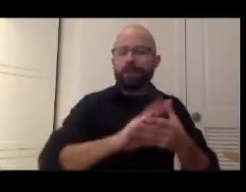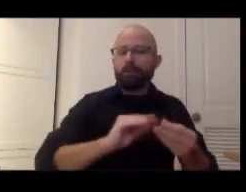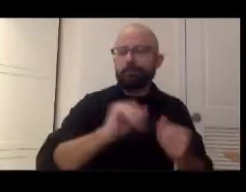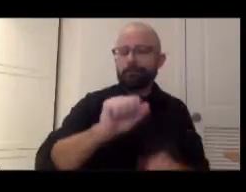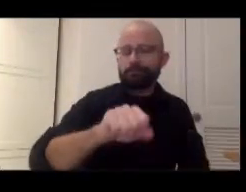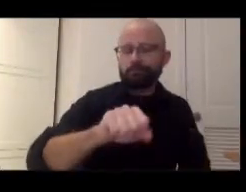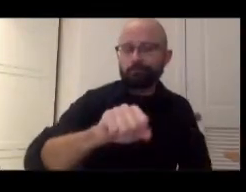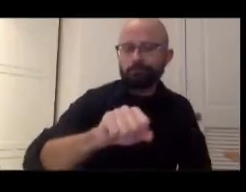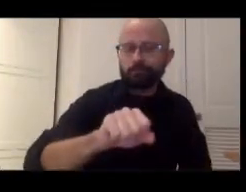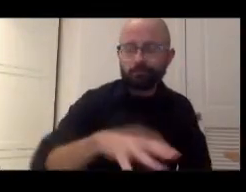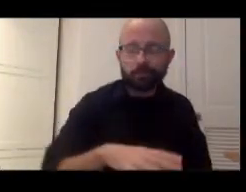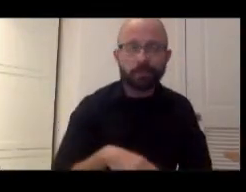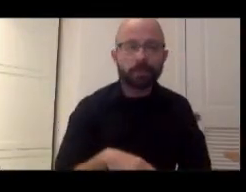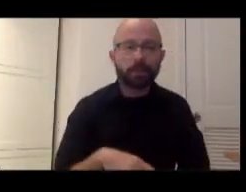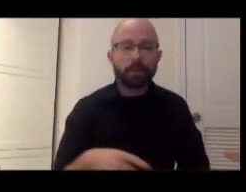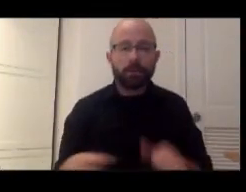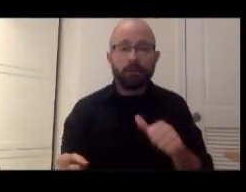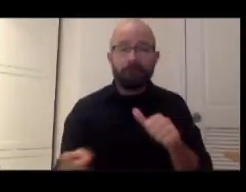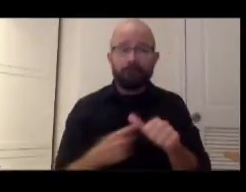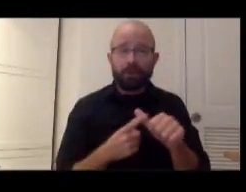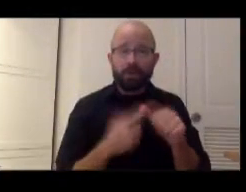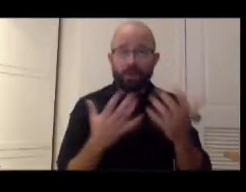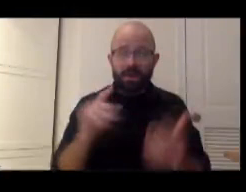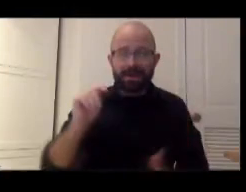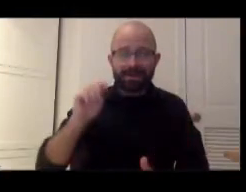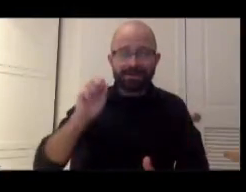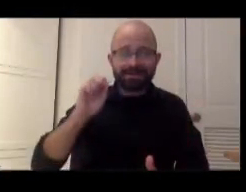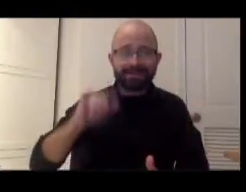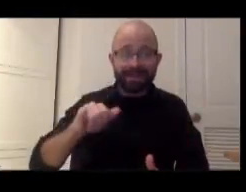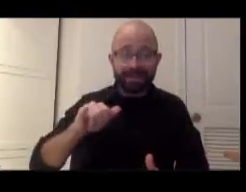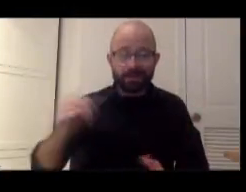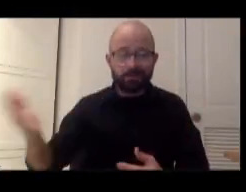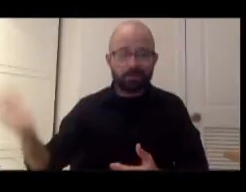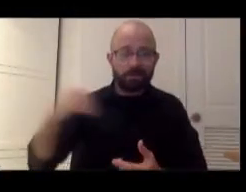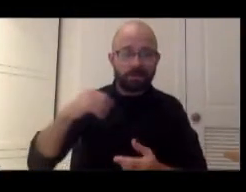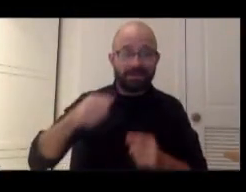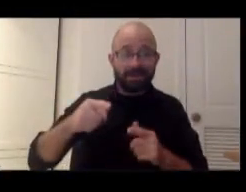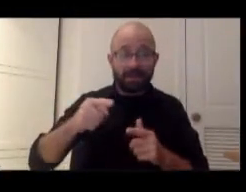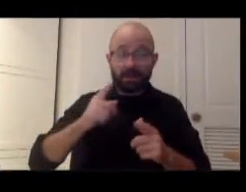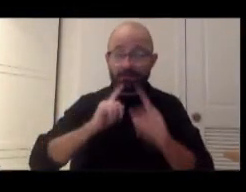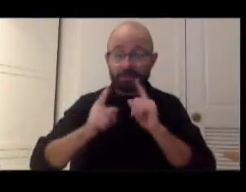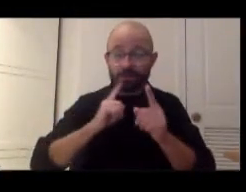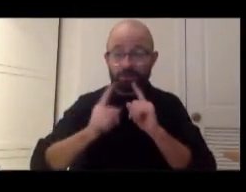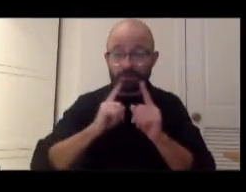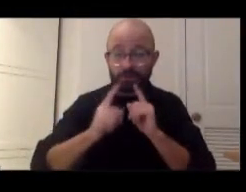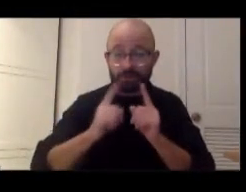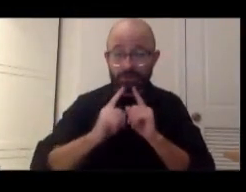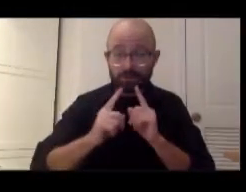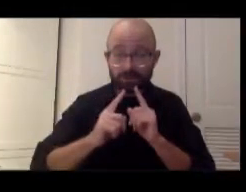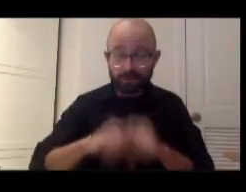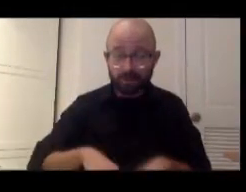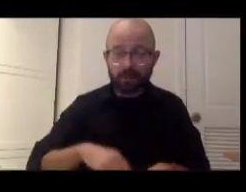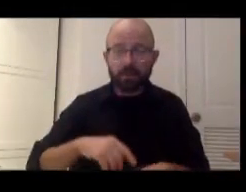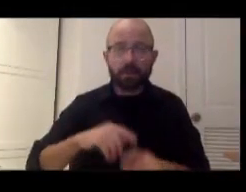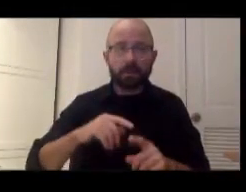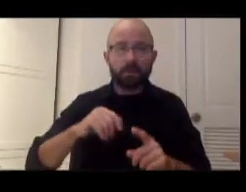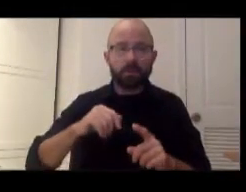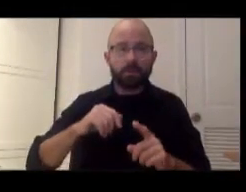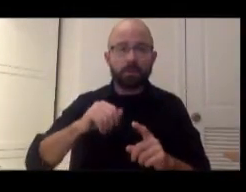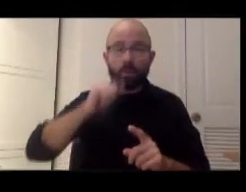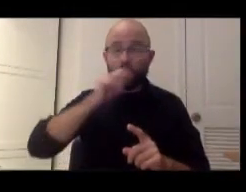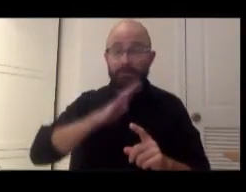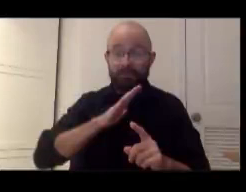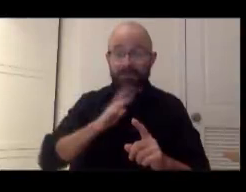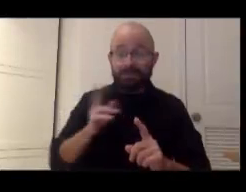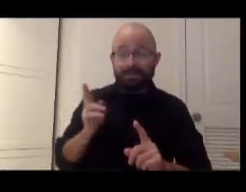I want to bring Tay into the conversation and say, so where does women's history fall